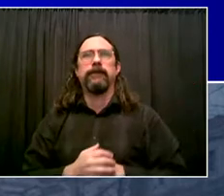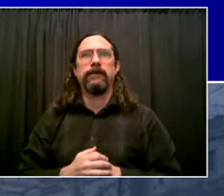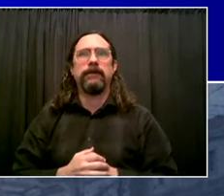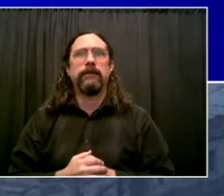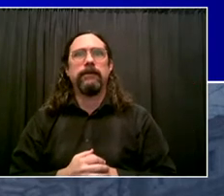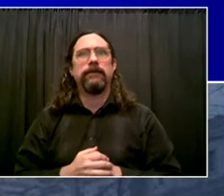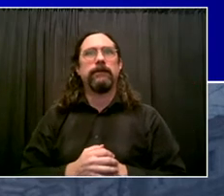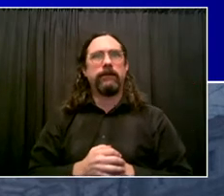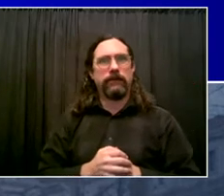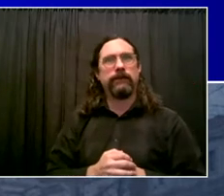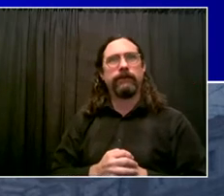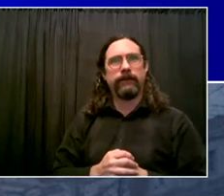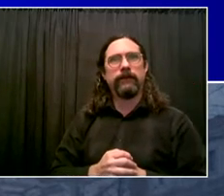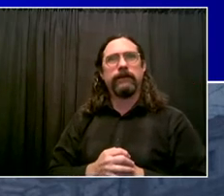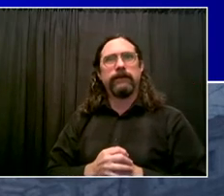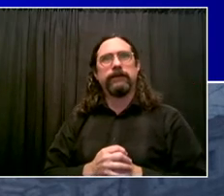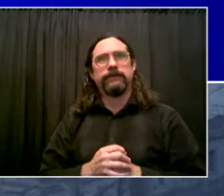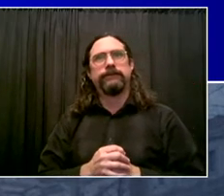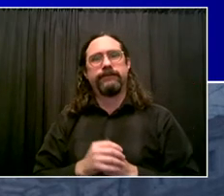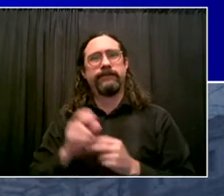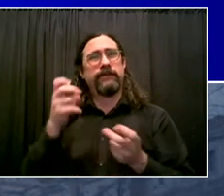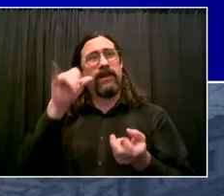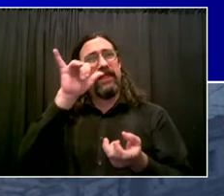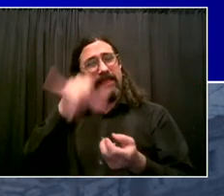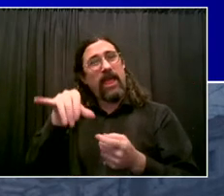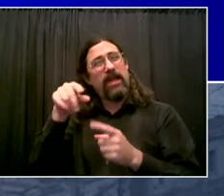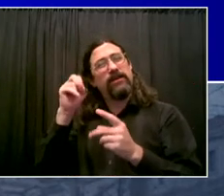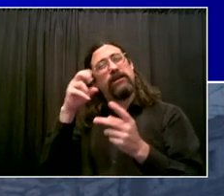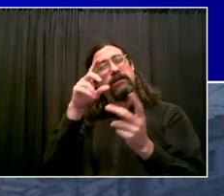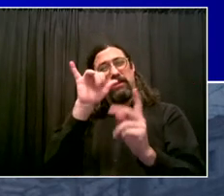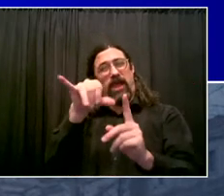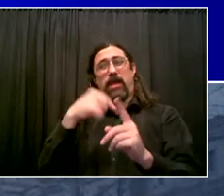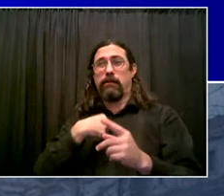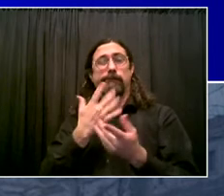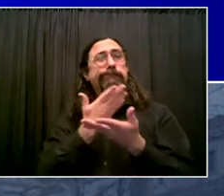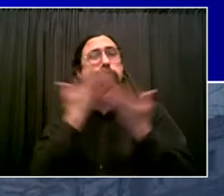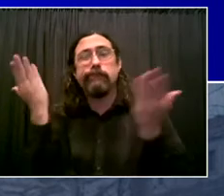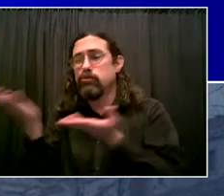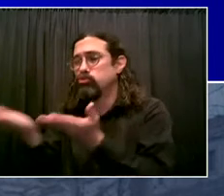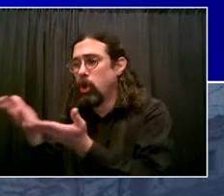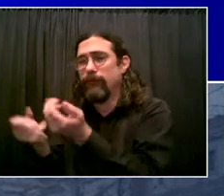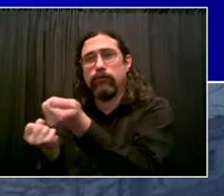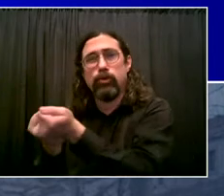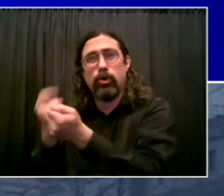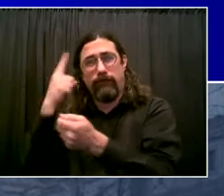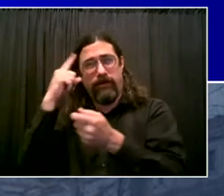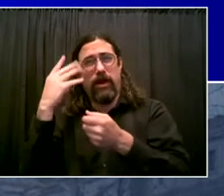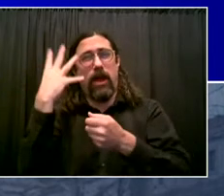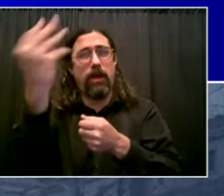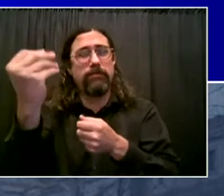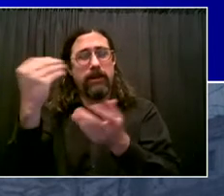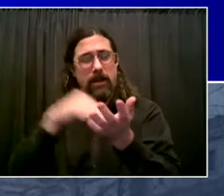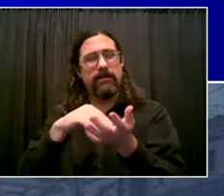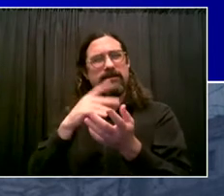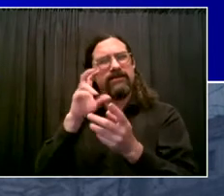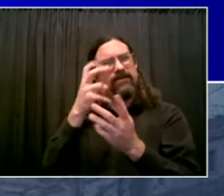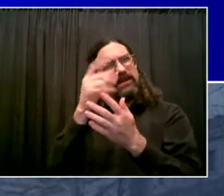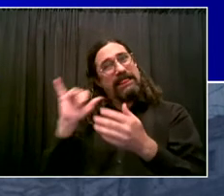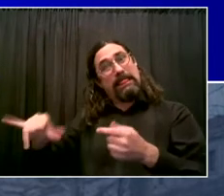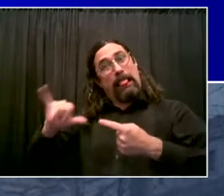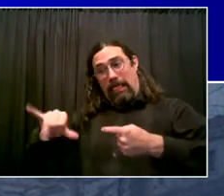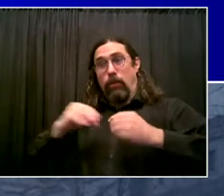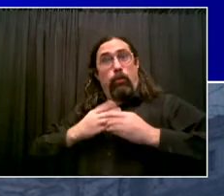The sad reality is that the state government dumps state prisoners,